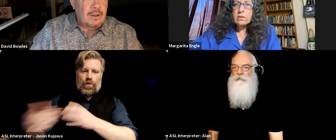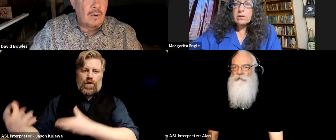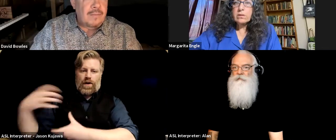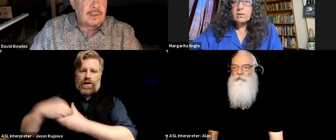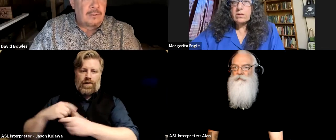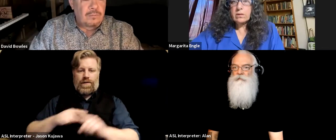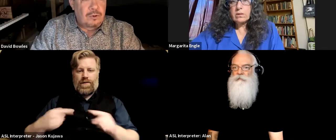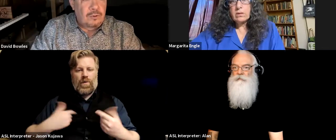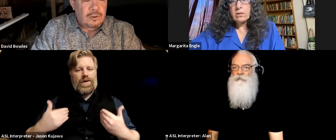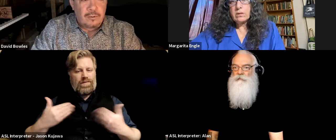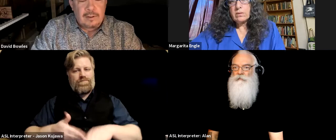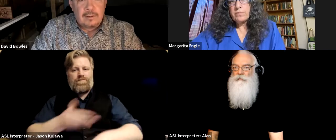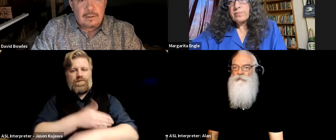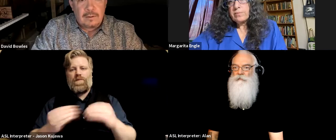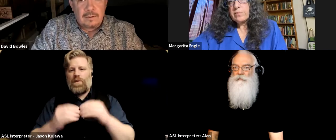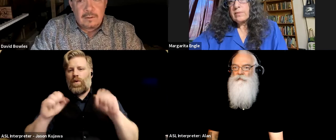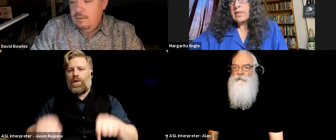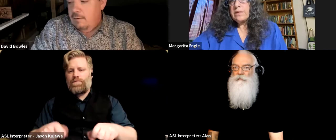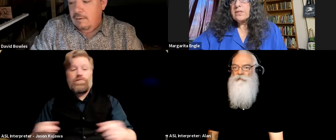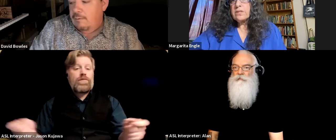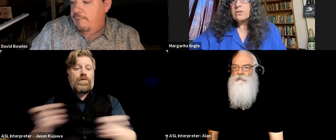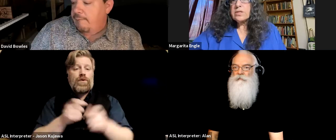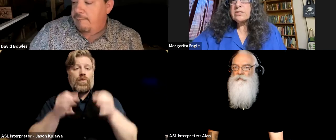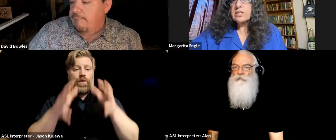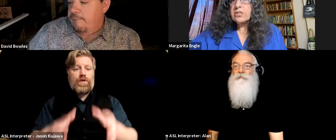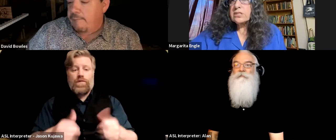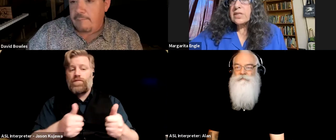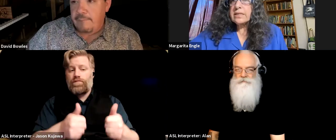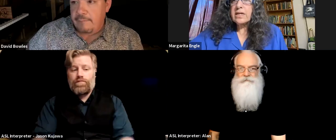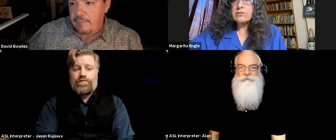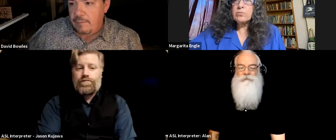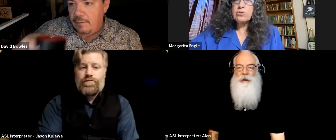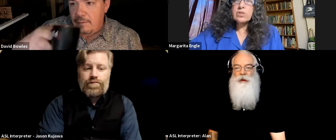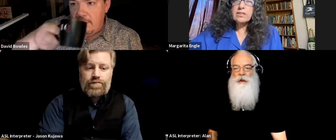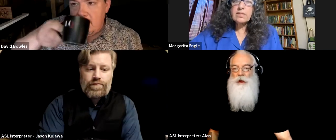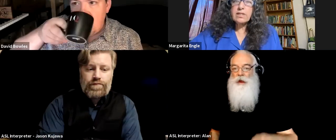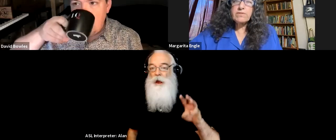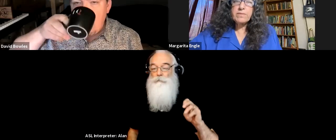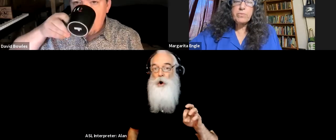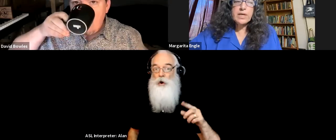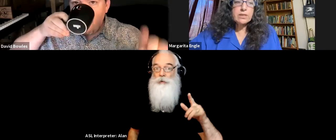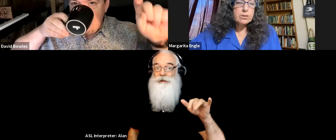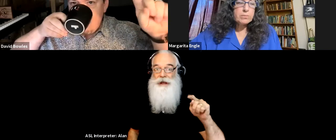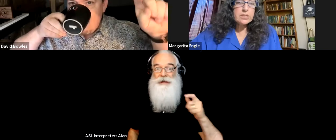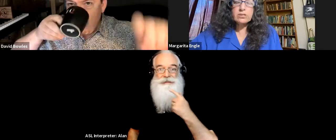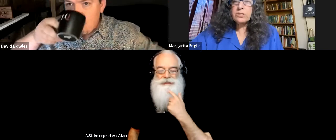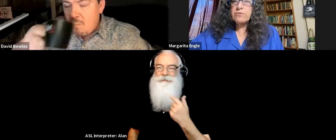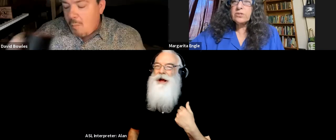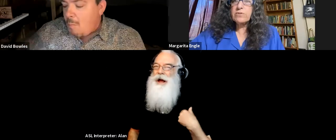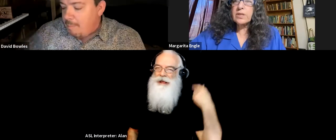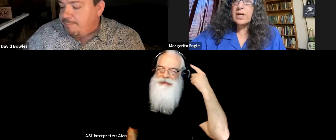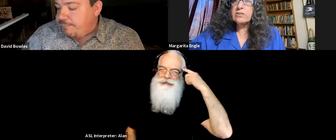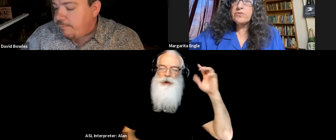we still have a long way to go, I think you, you would agree. I think that organizations like Las Musas have made a tremendous